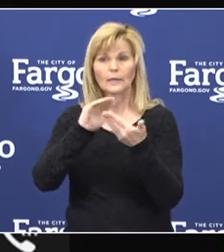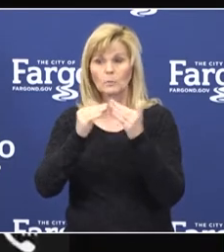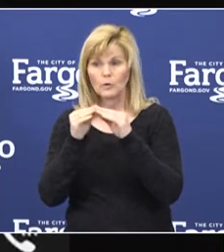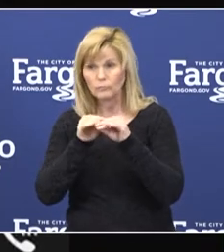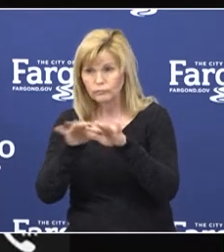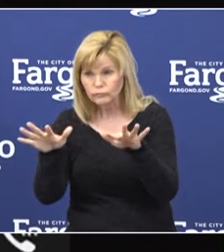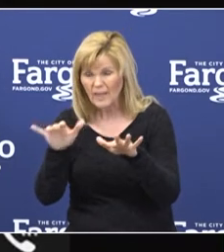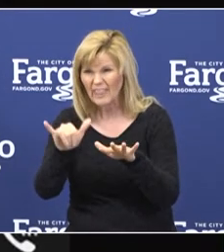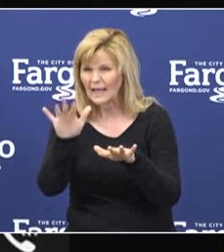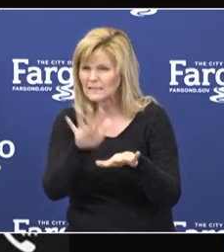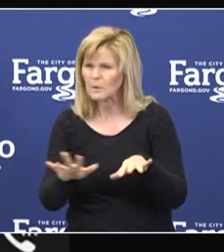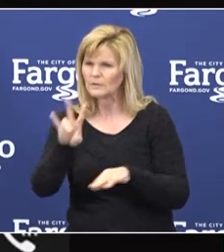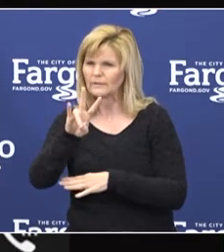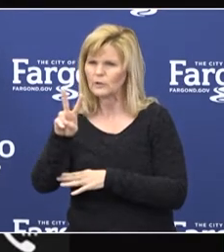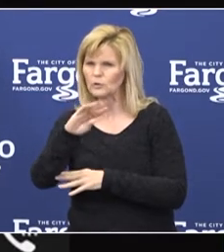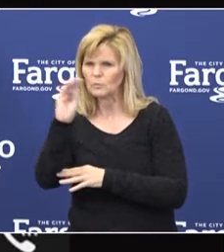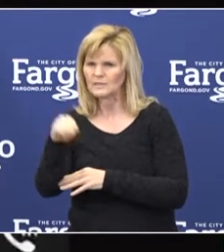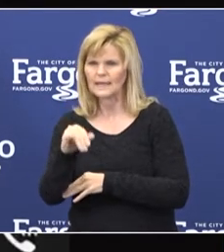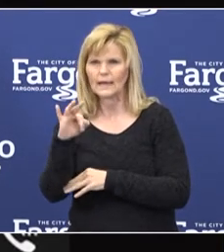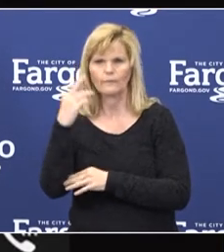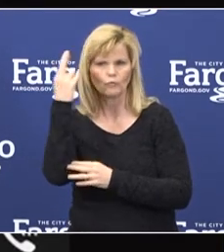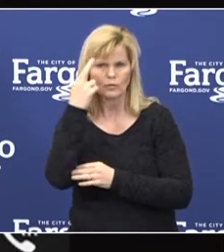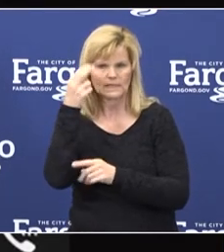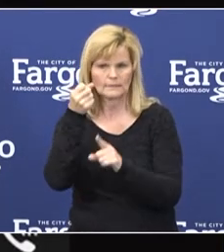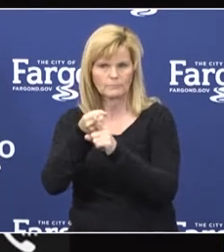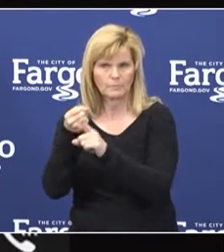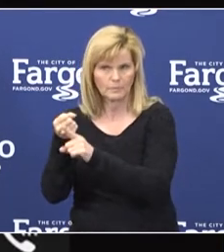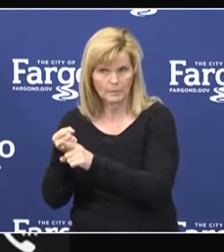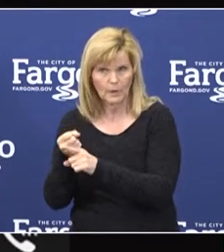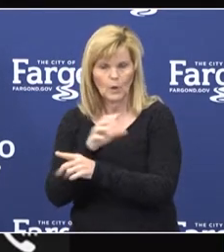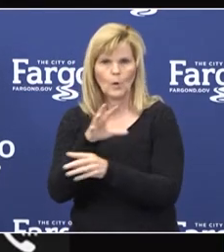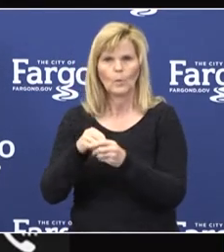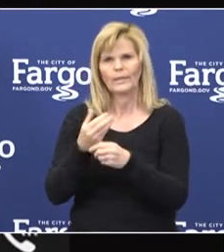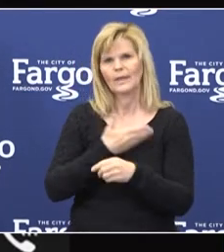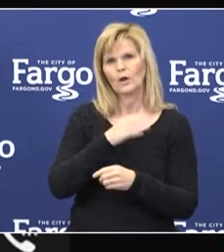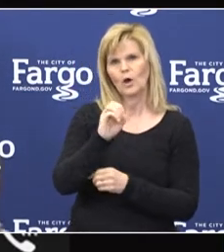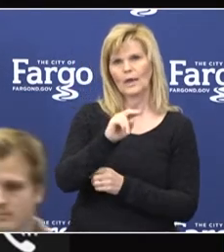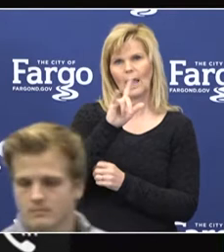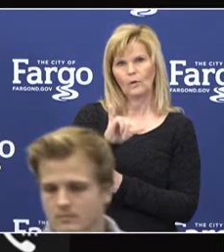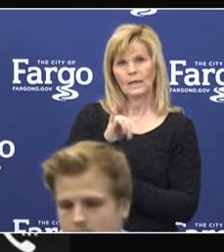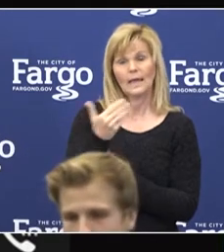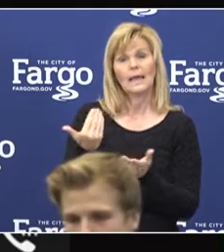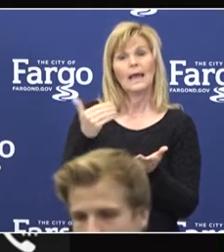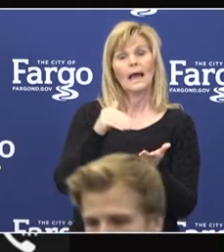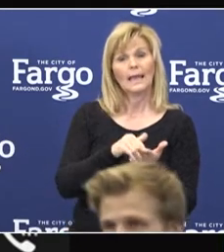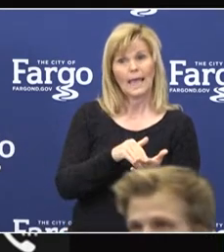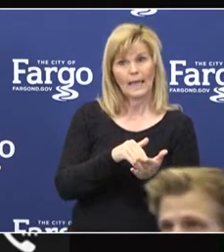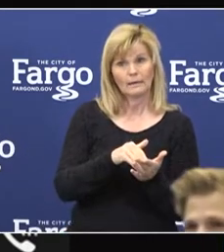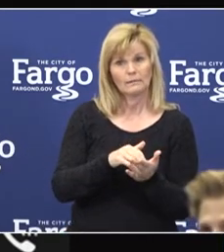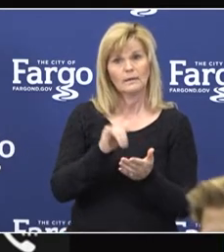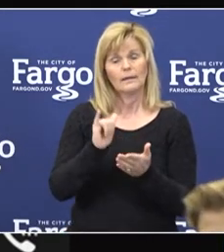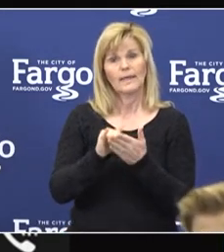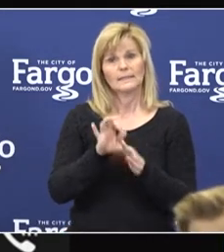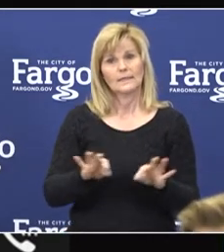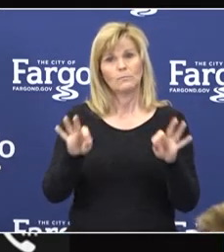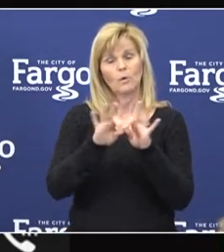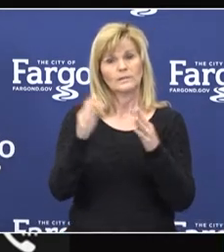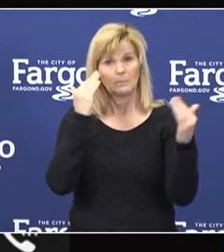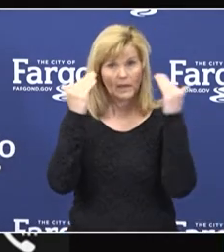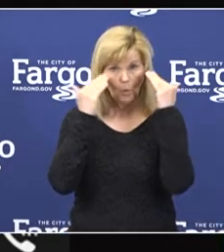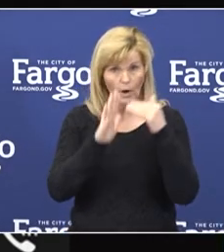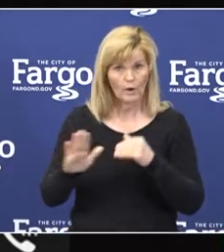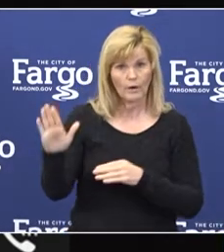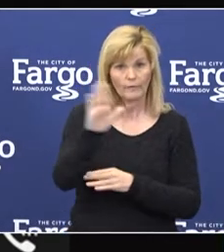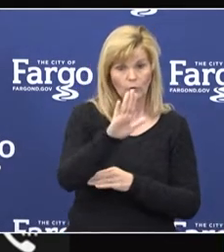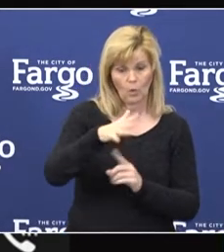72% of the exposure source for COVID infections within our county, which again underscores the importance of being aware of your surroundings